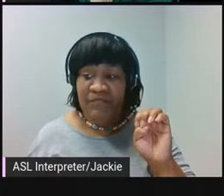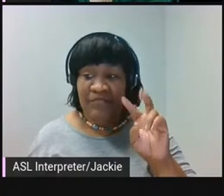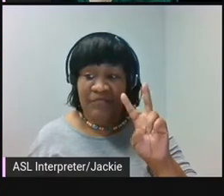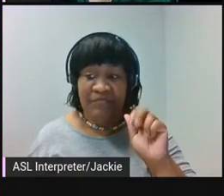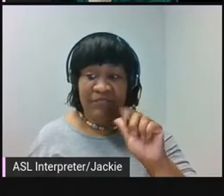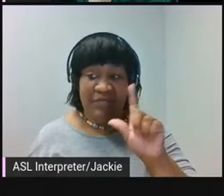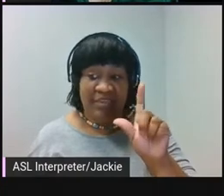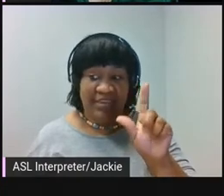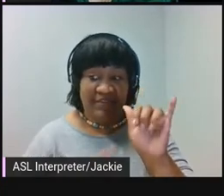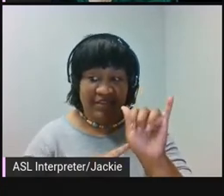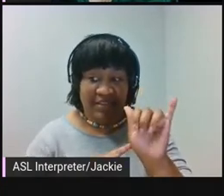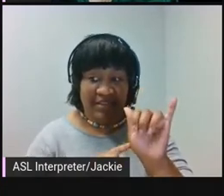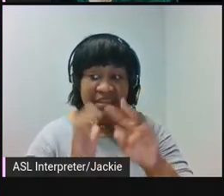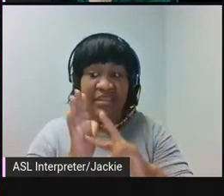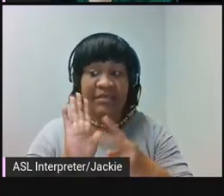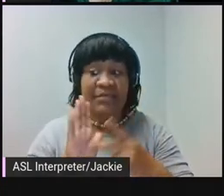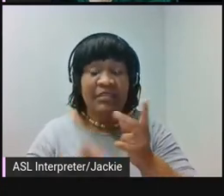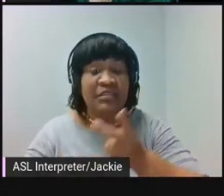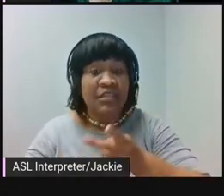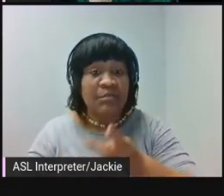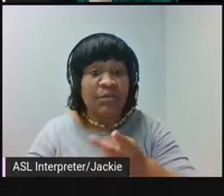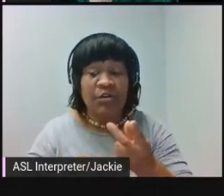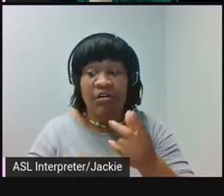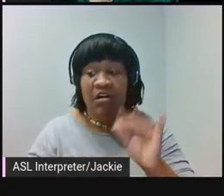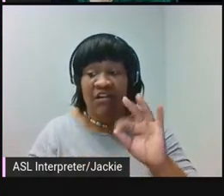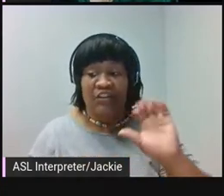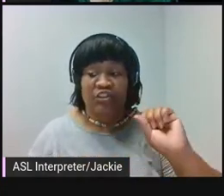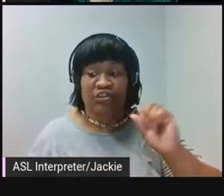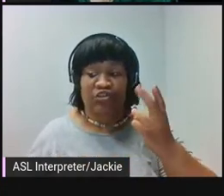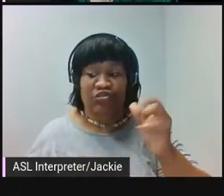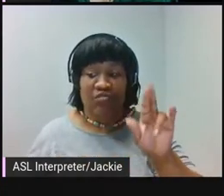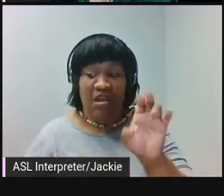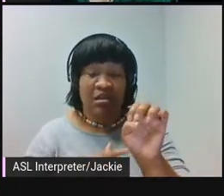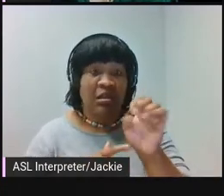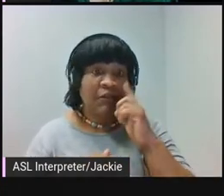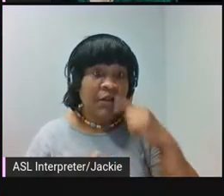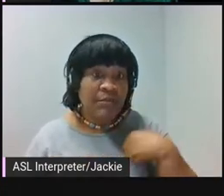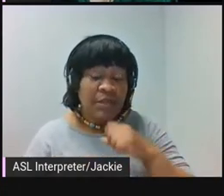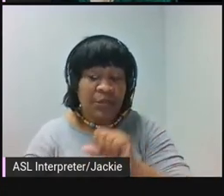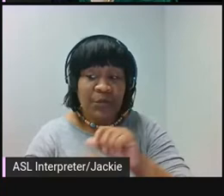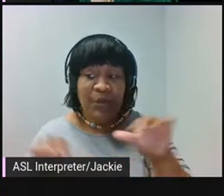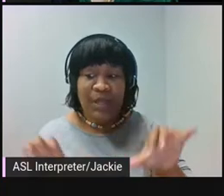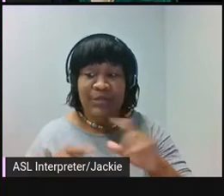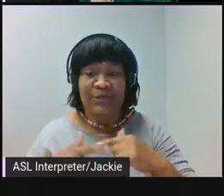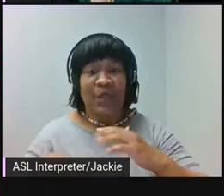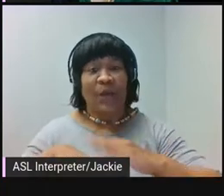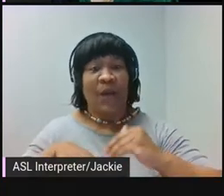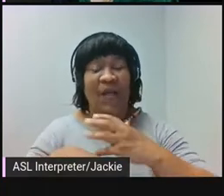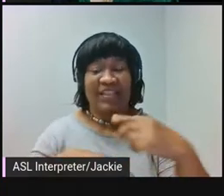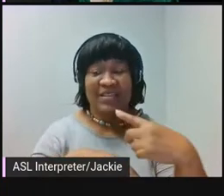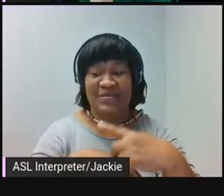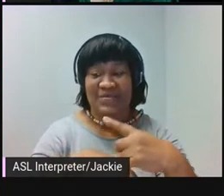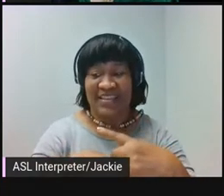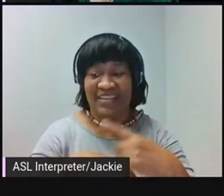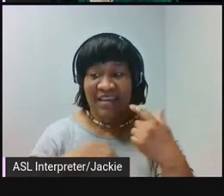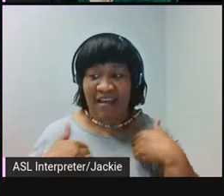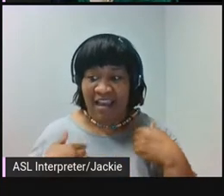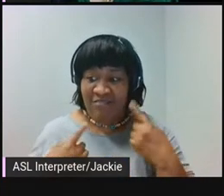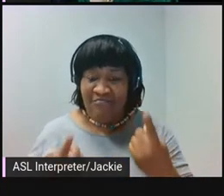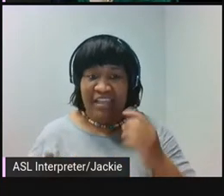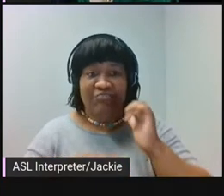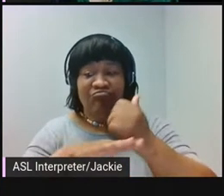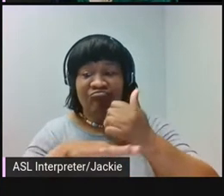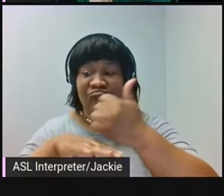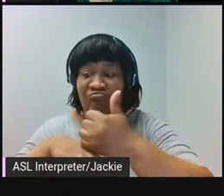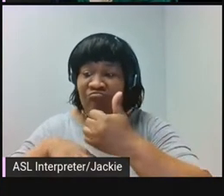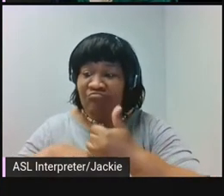My last name, Otavali, means keeper of the shrine. For me, the work I do feels like a calling and a duty. I've made shrines of